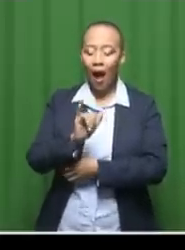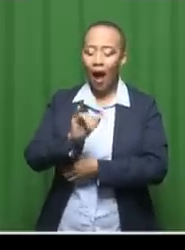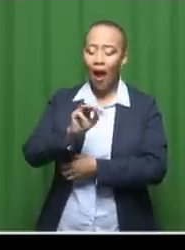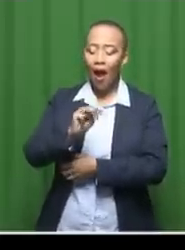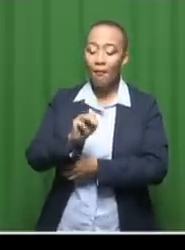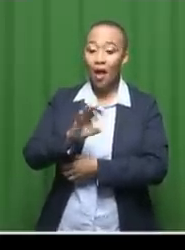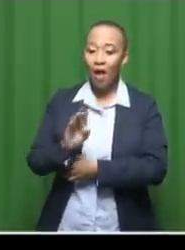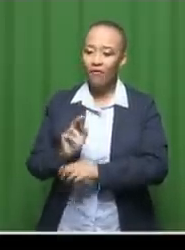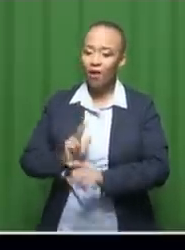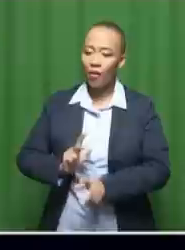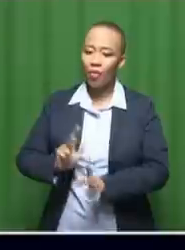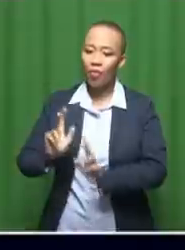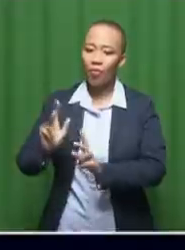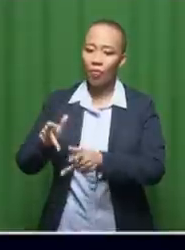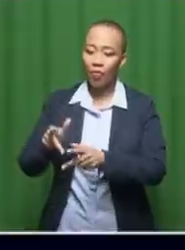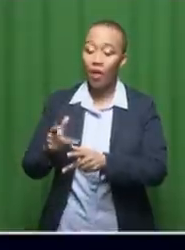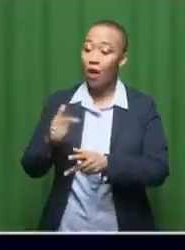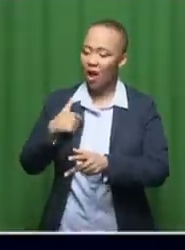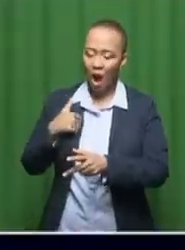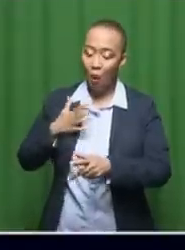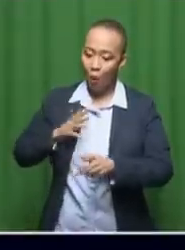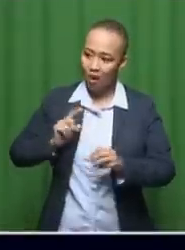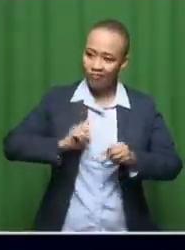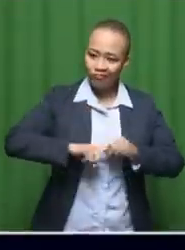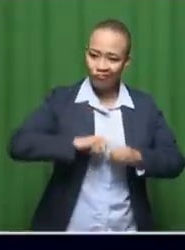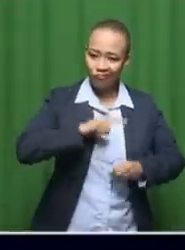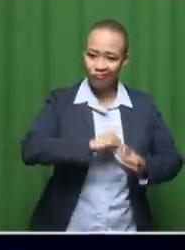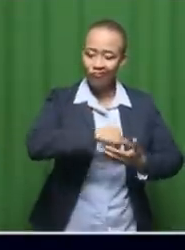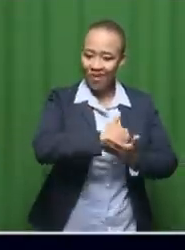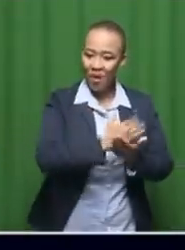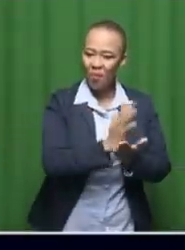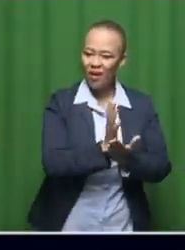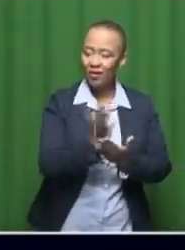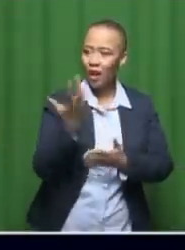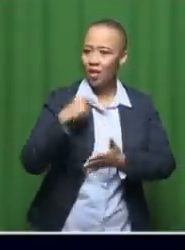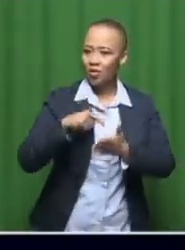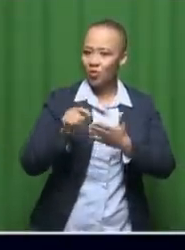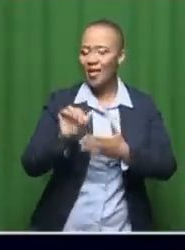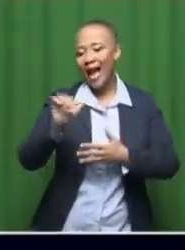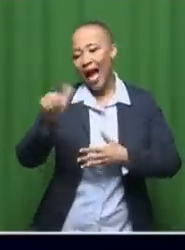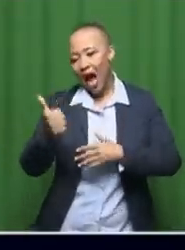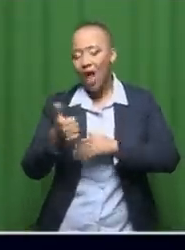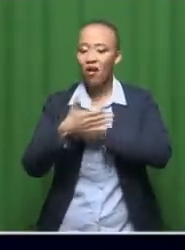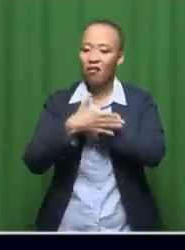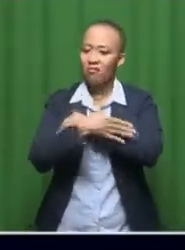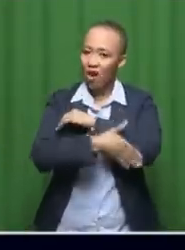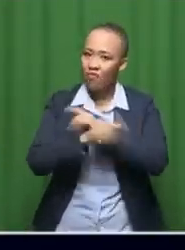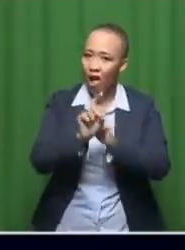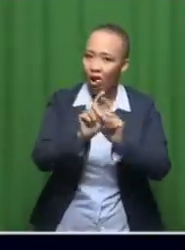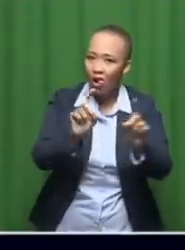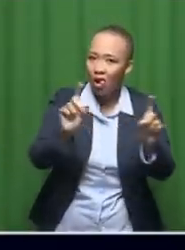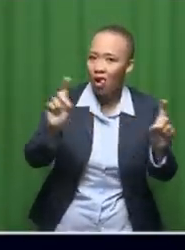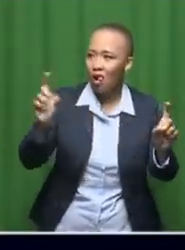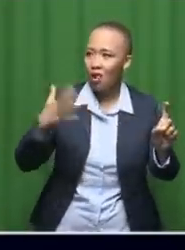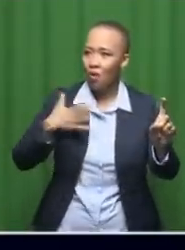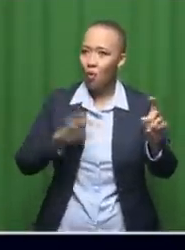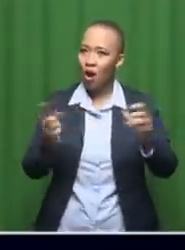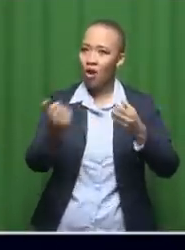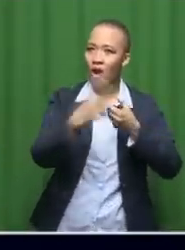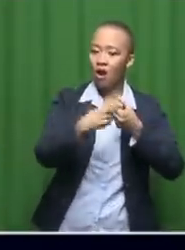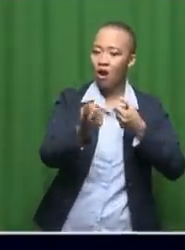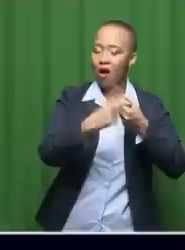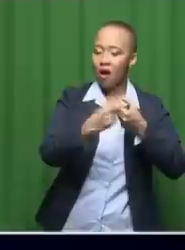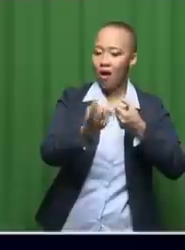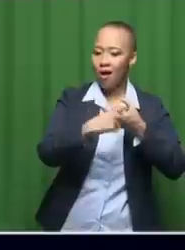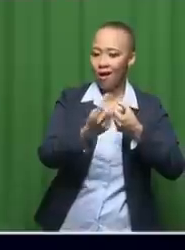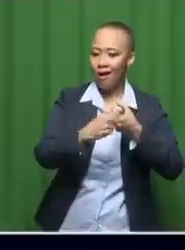also apparently want to join BRICS. We spoke last week about a few other nations who are trying to gain entry to